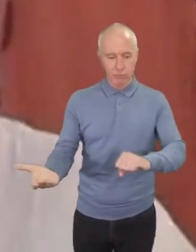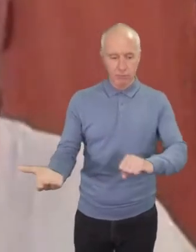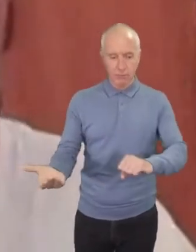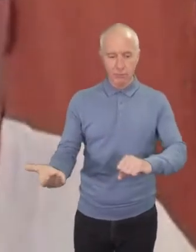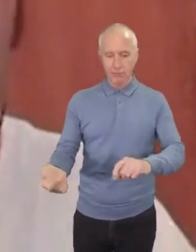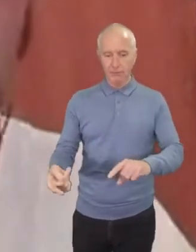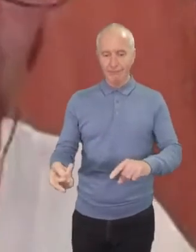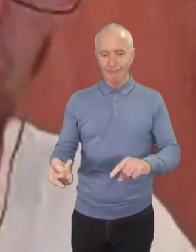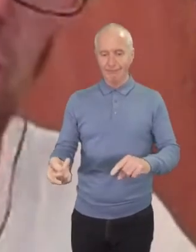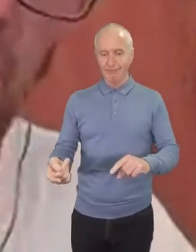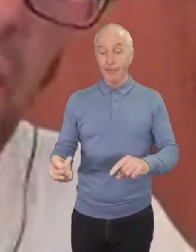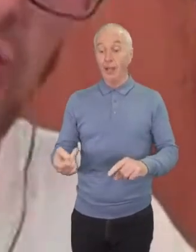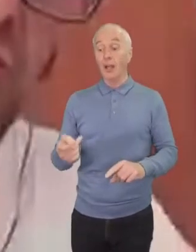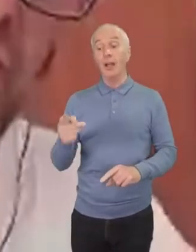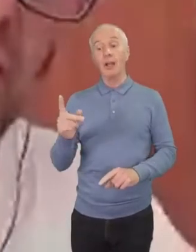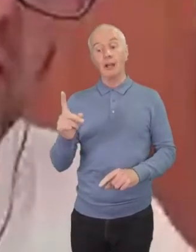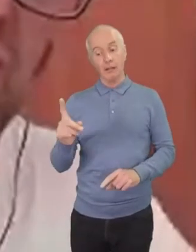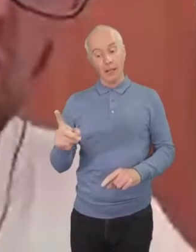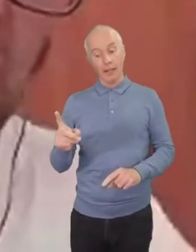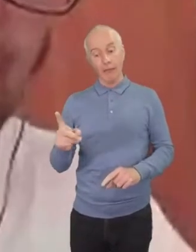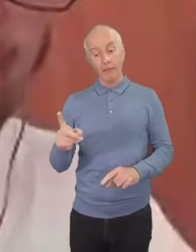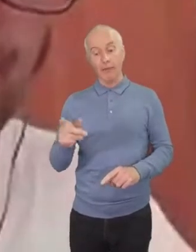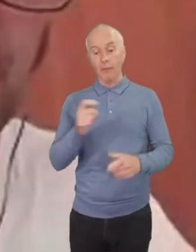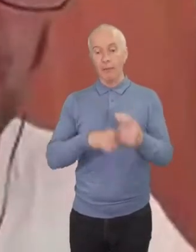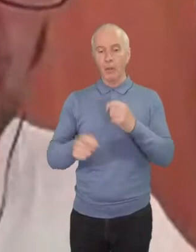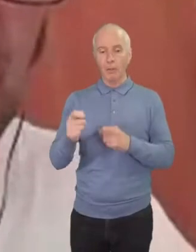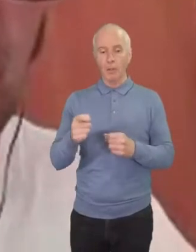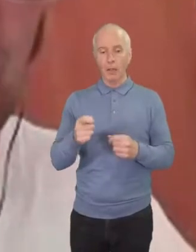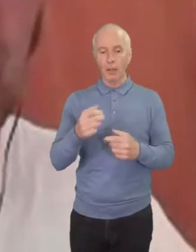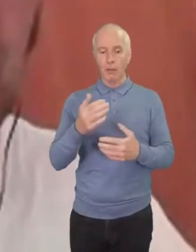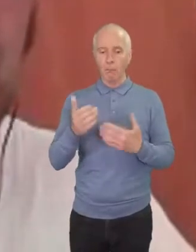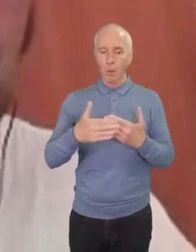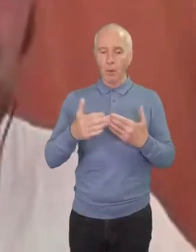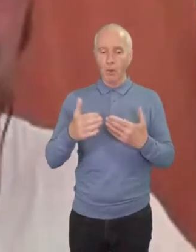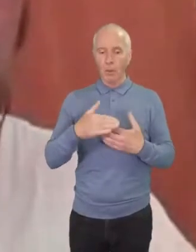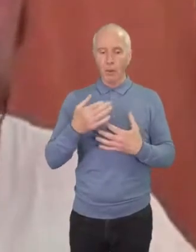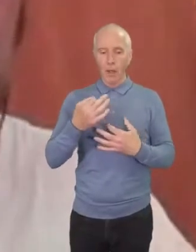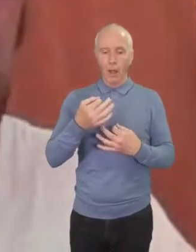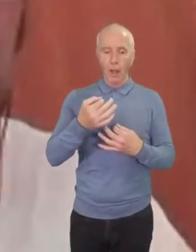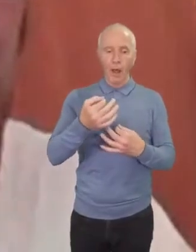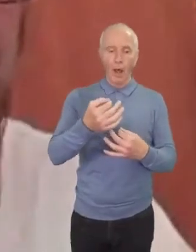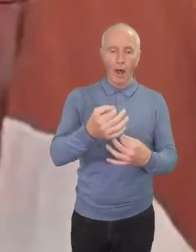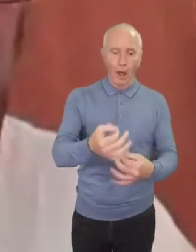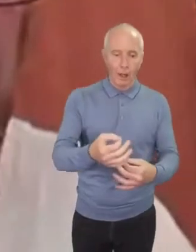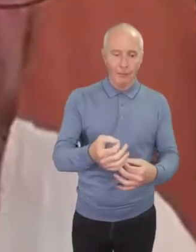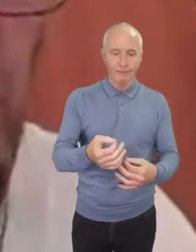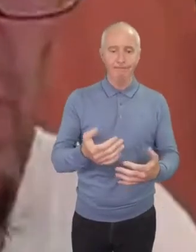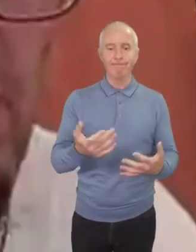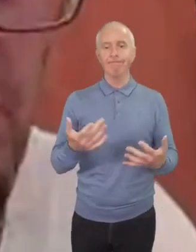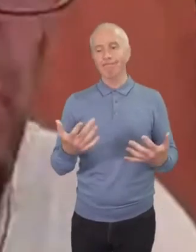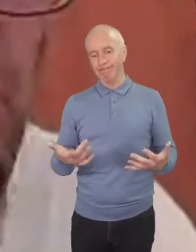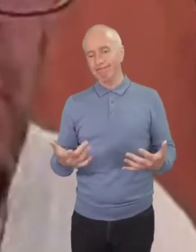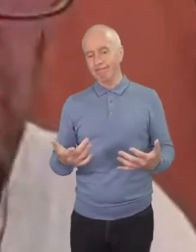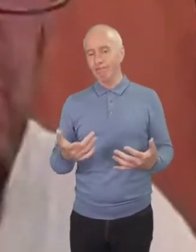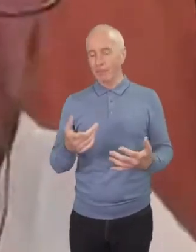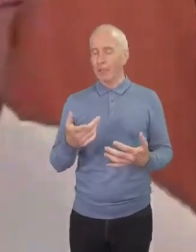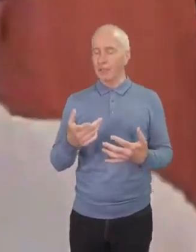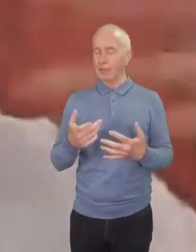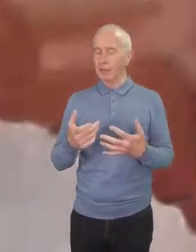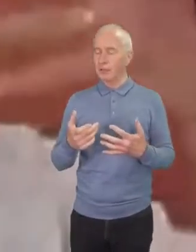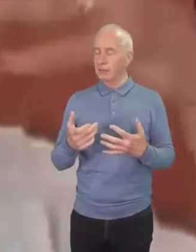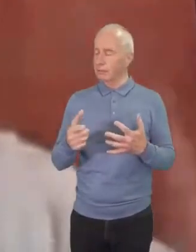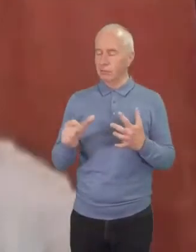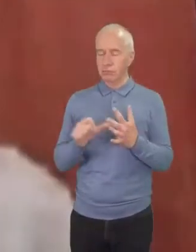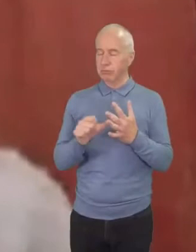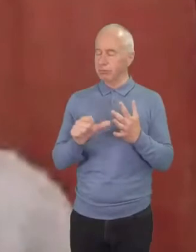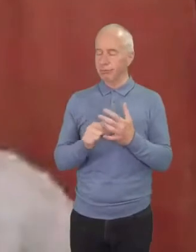coupled with the monster of addiction addiction i think we we we that it's really a difficult thing right so